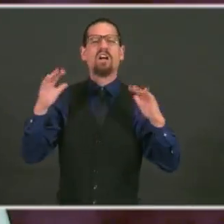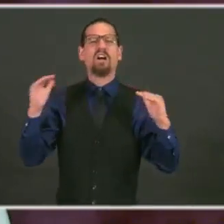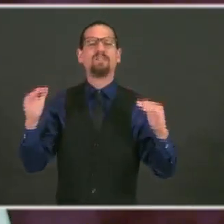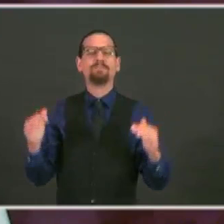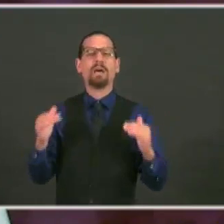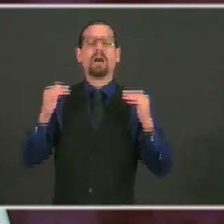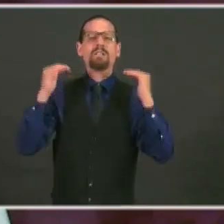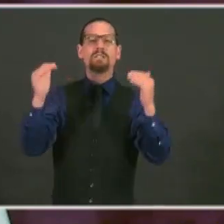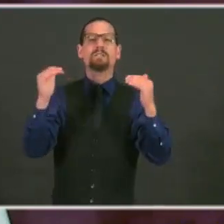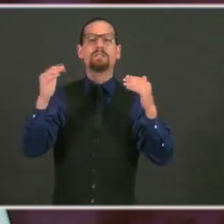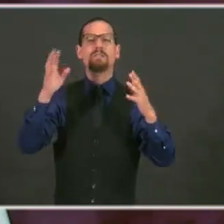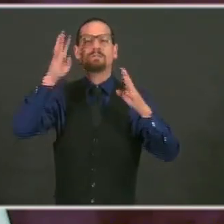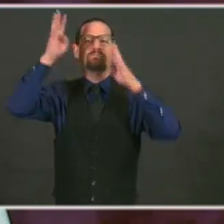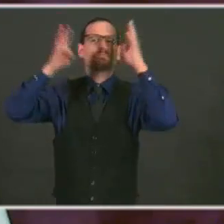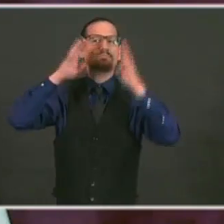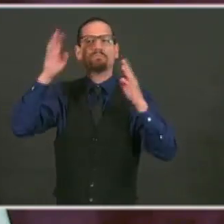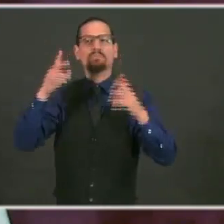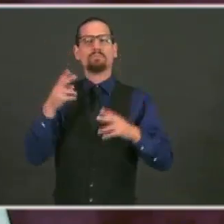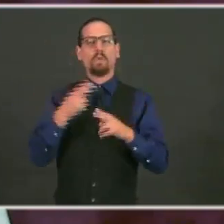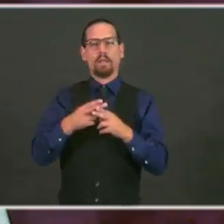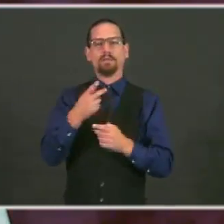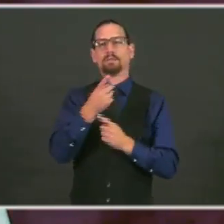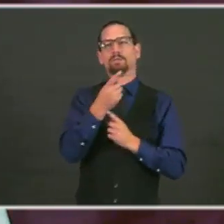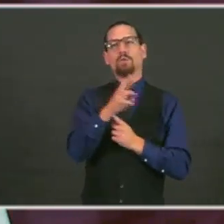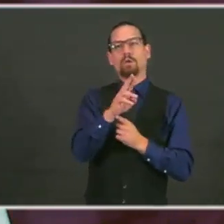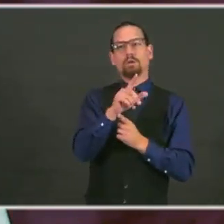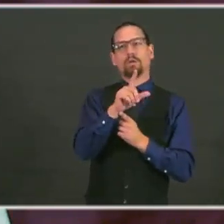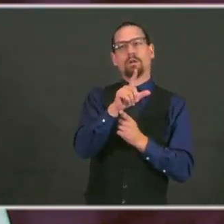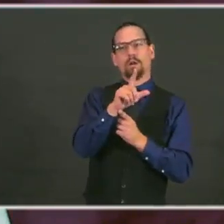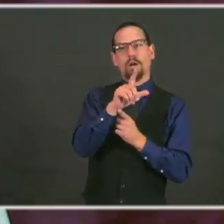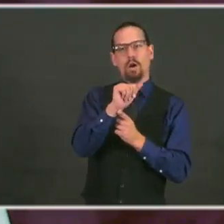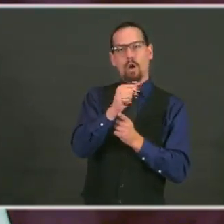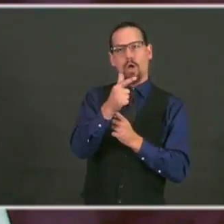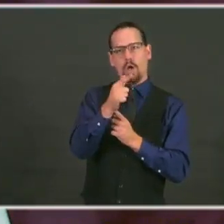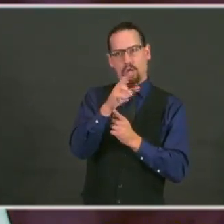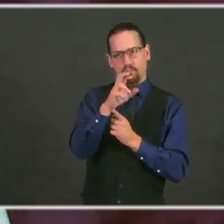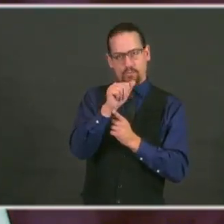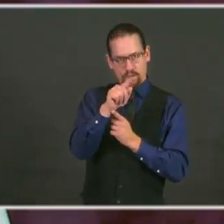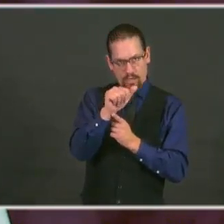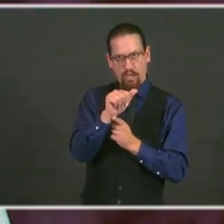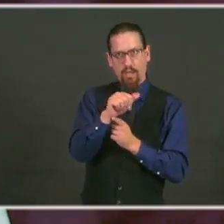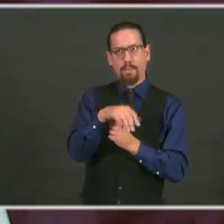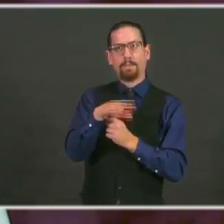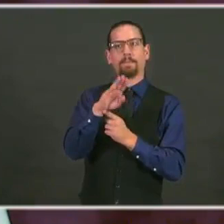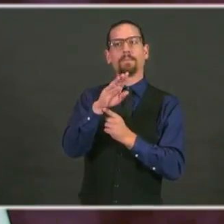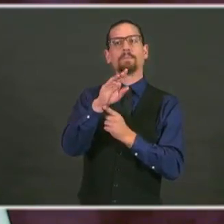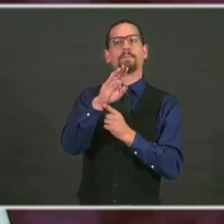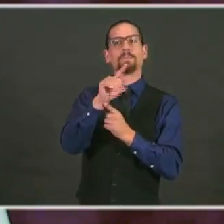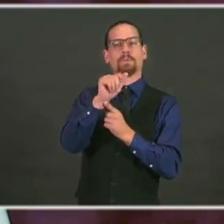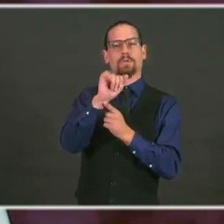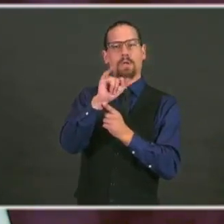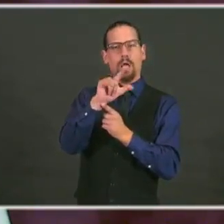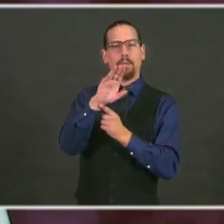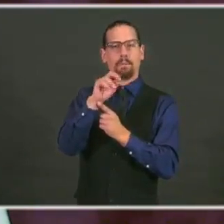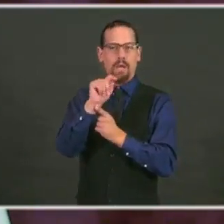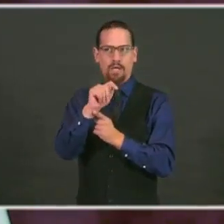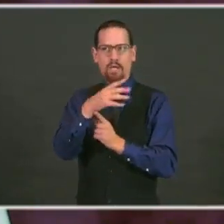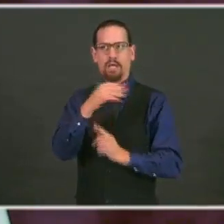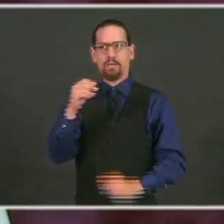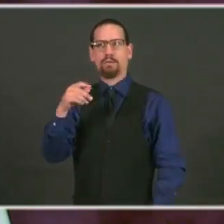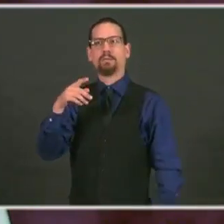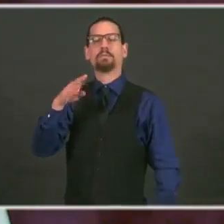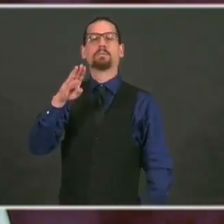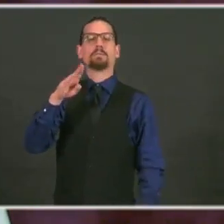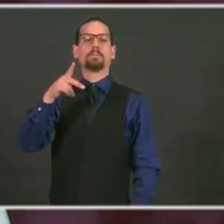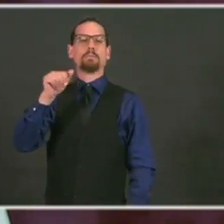Dr. LaGena Bickham and her sister, Loretta Bickham Talbot, and their dear friend, Pamela Gordon, have been bringing